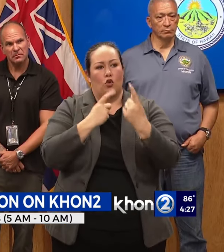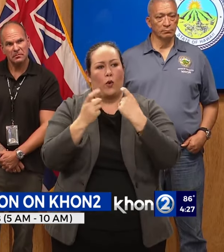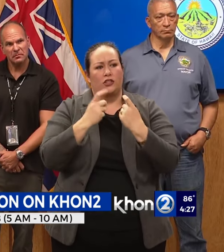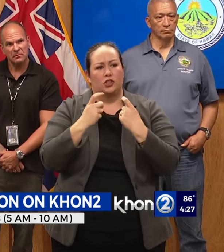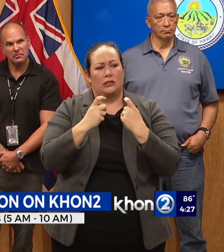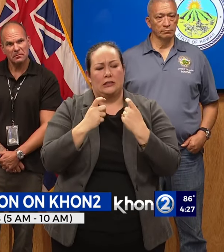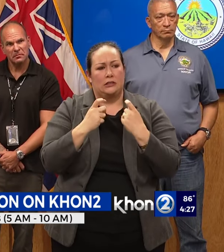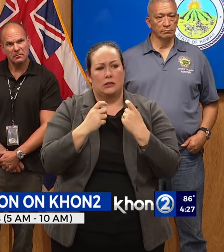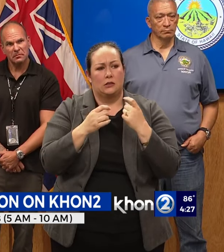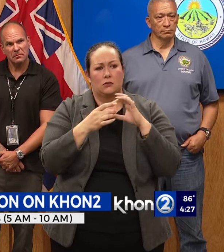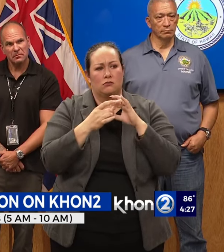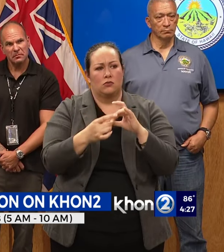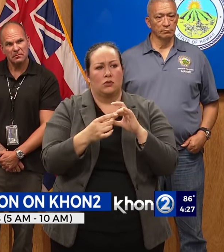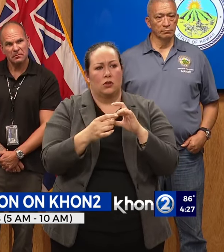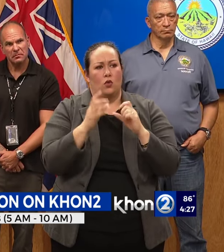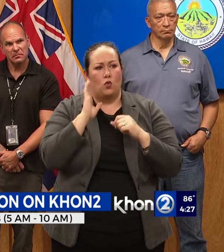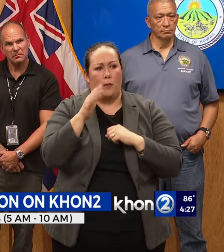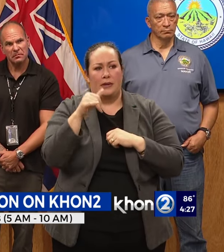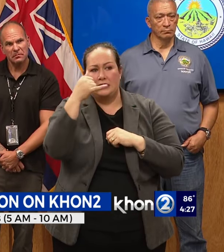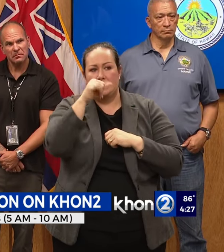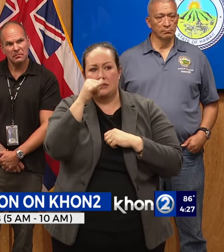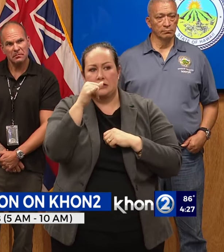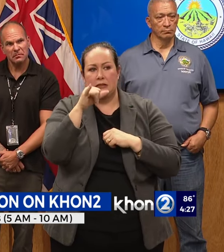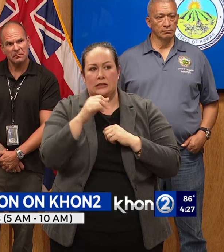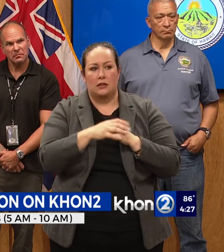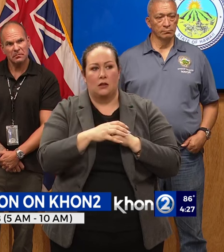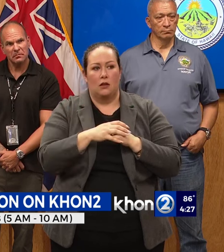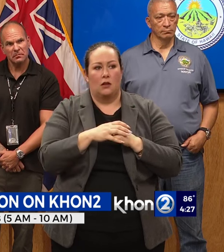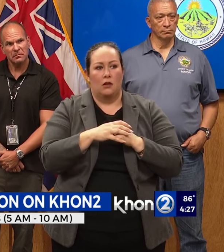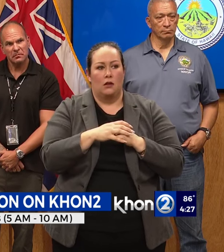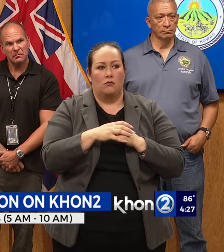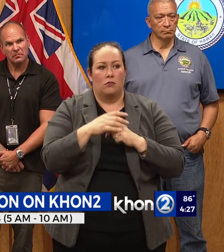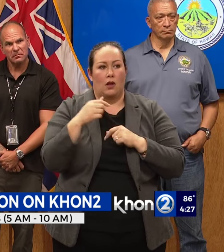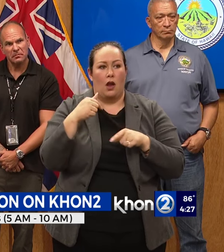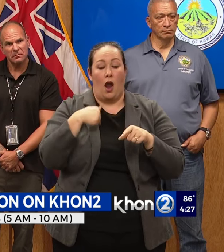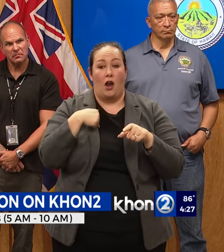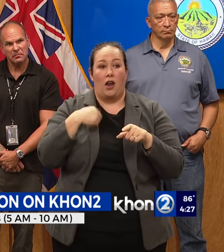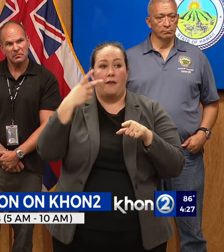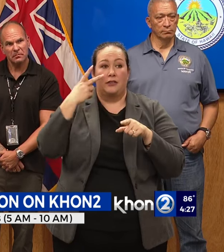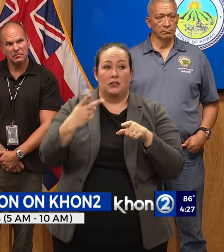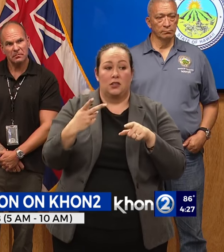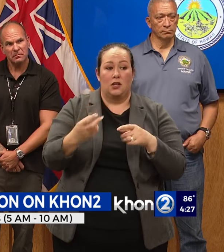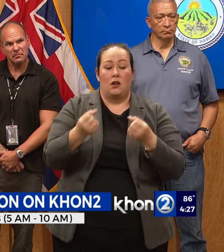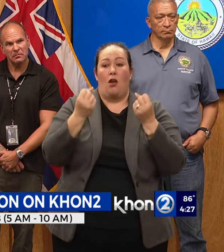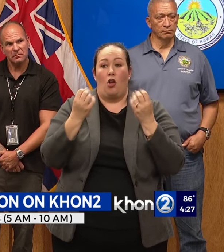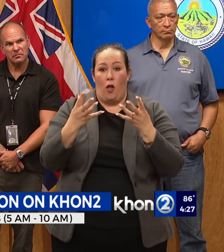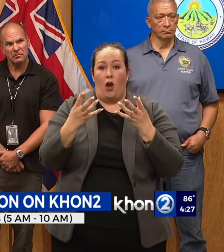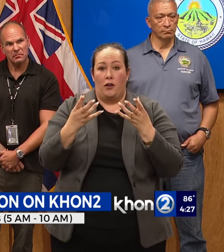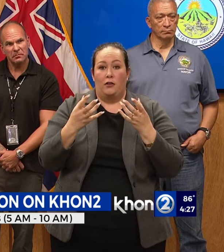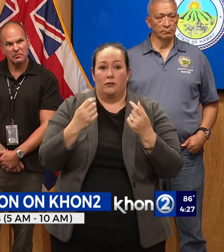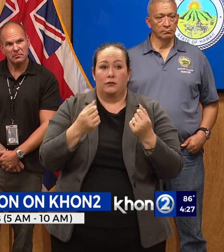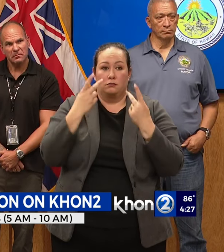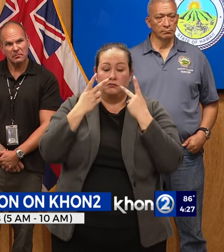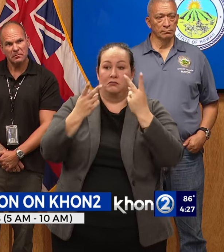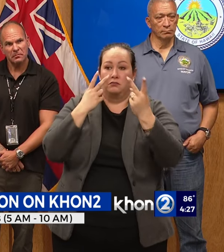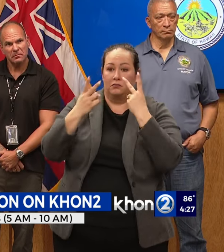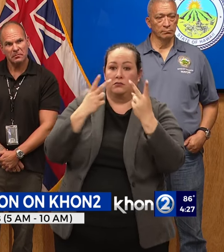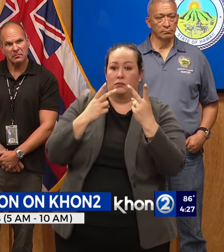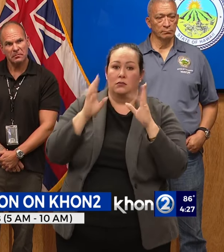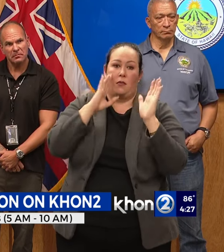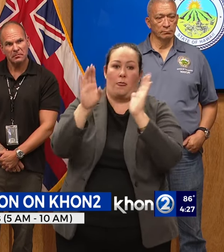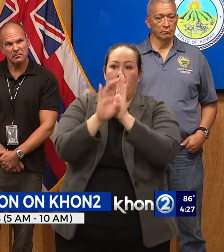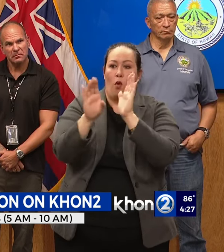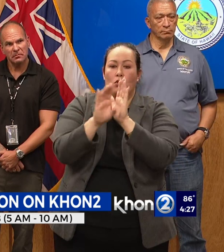would be sort of silly at this point, because I have seen a lot of this footage and a lot of these